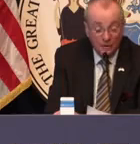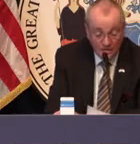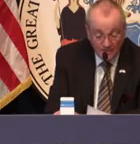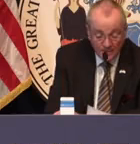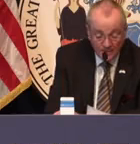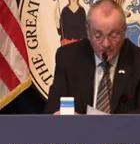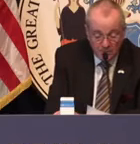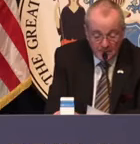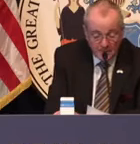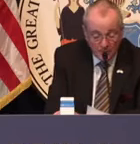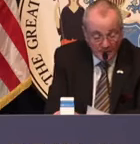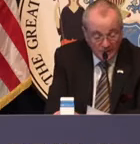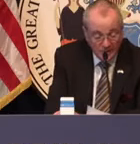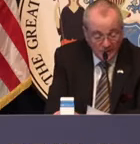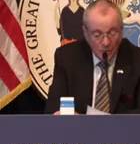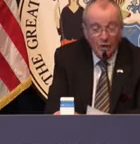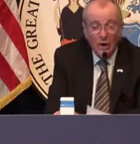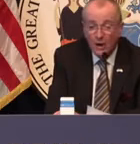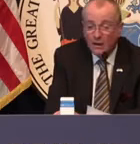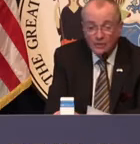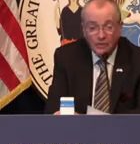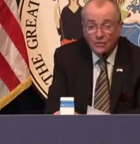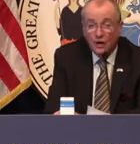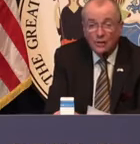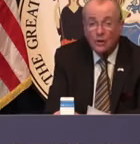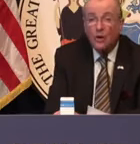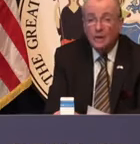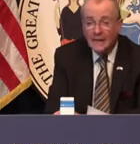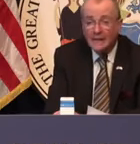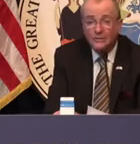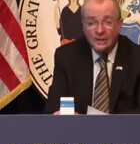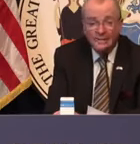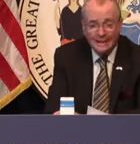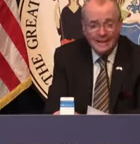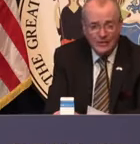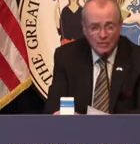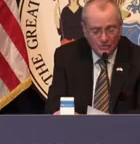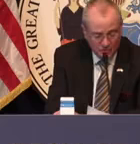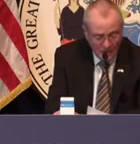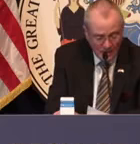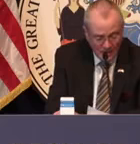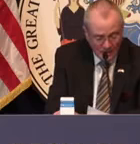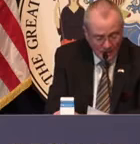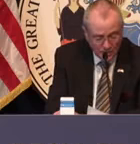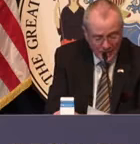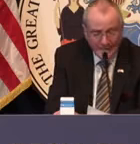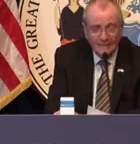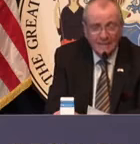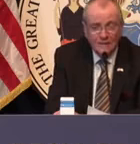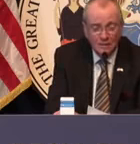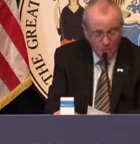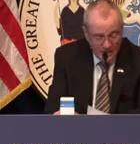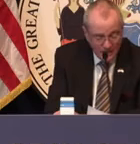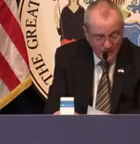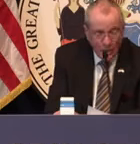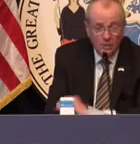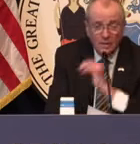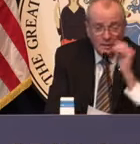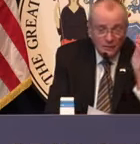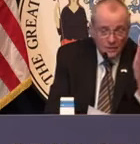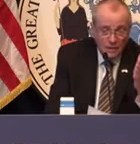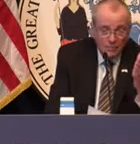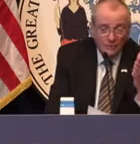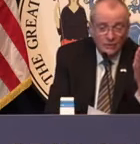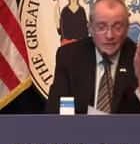downward from the peak, and we continue. Our efforts are all hands-on-deck efforts to push that number even